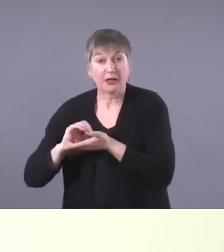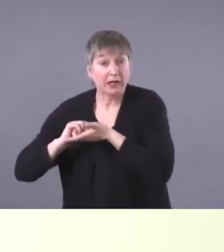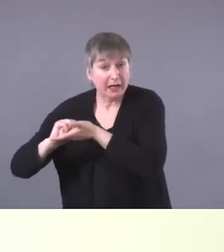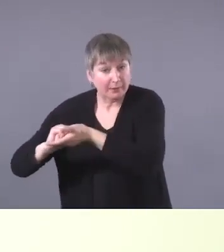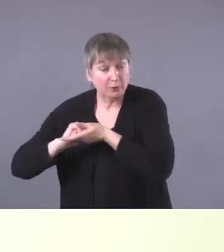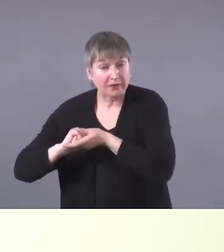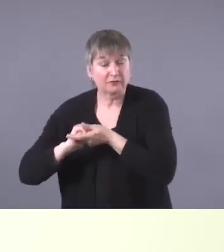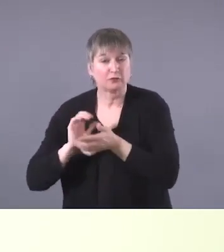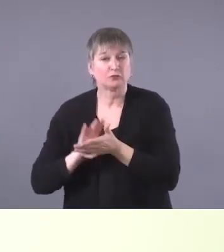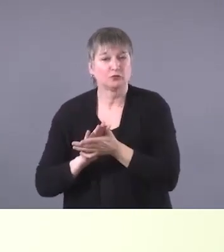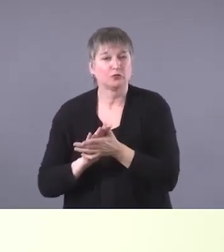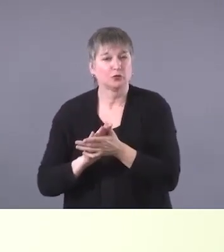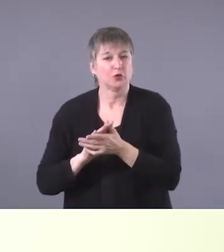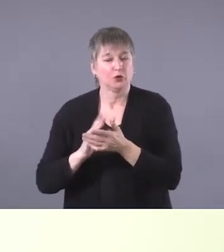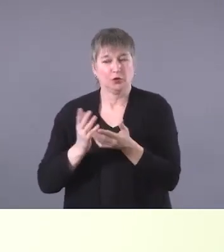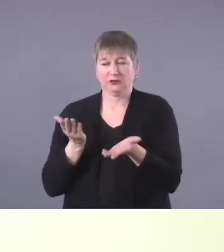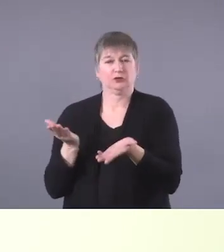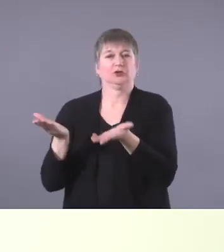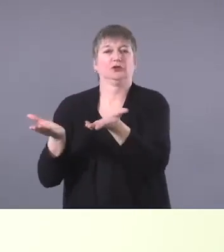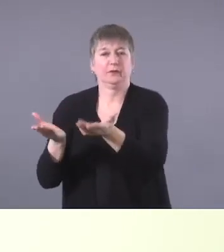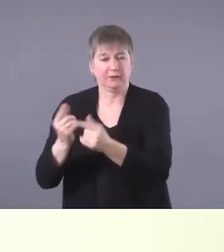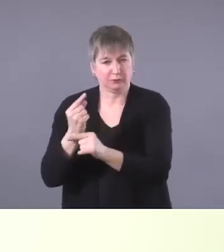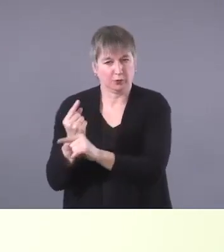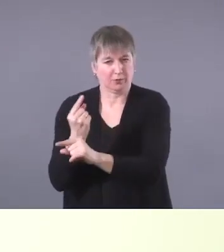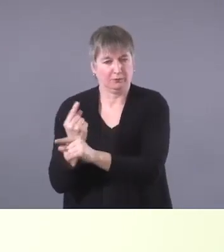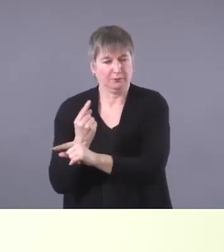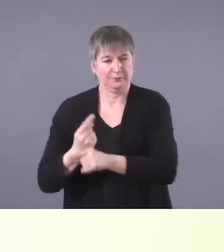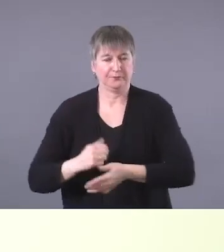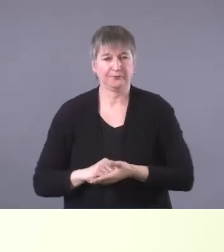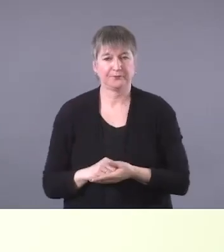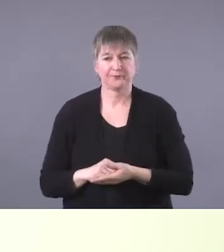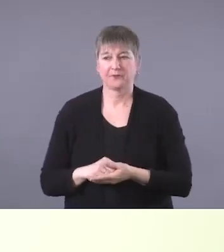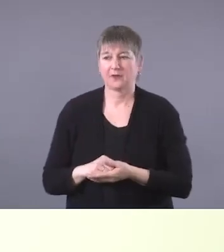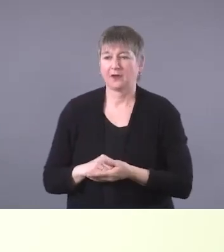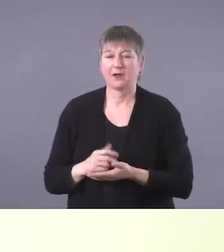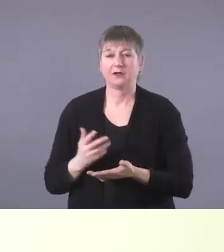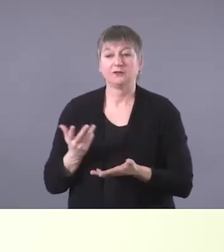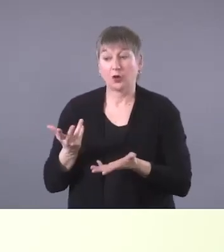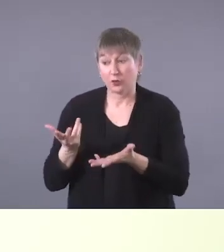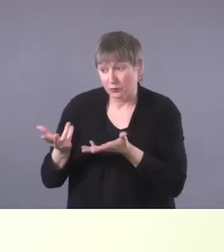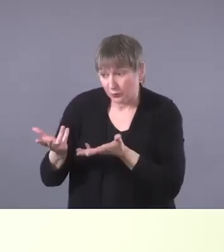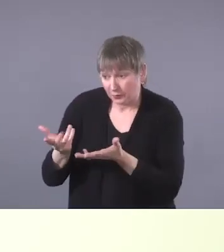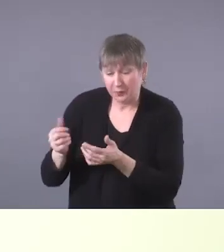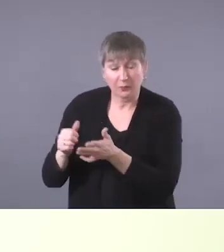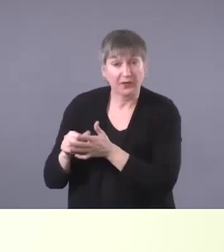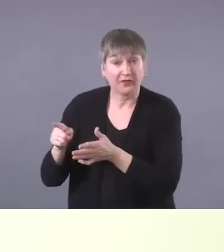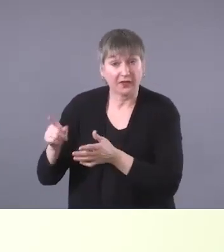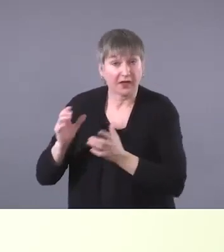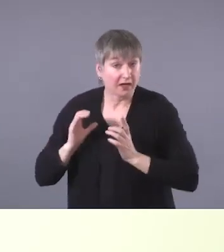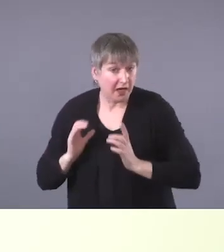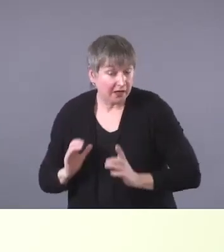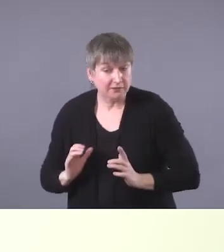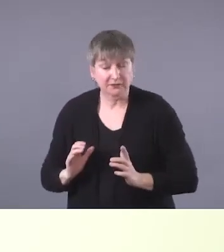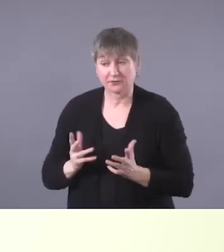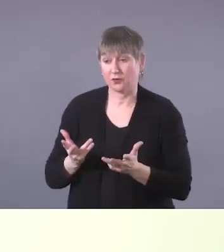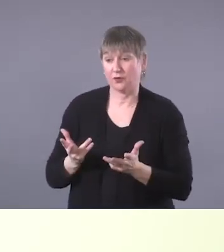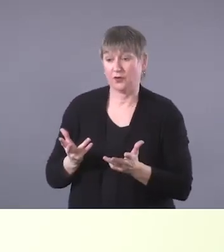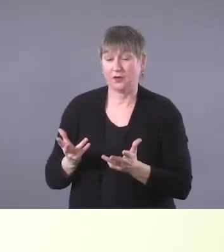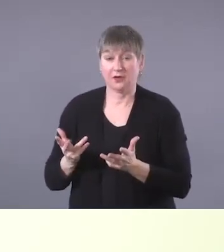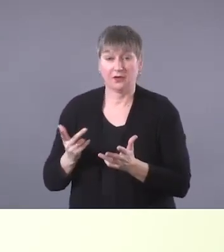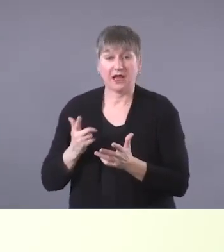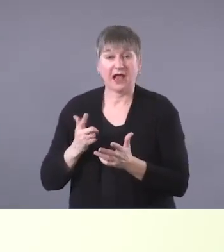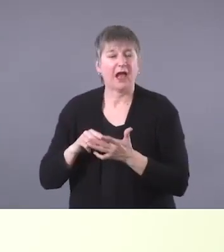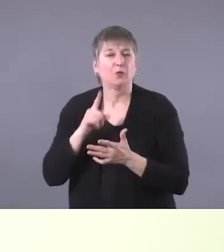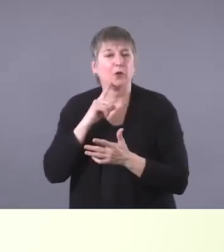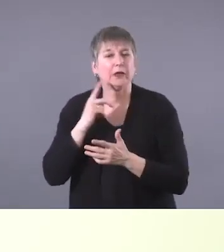Um, so engaging with our clients and their caregivers, uh, or approaching them, um, as a learning partner